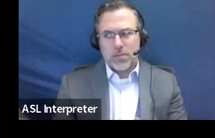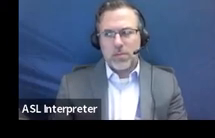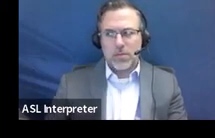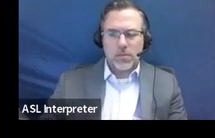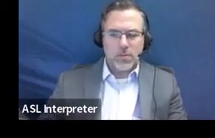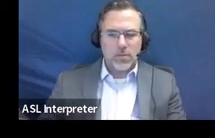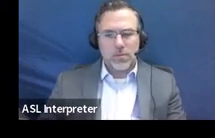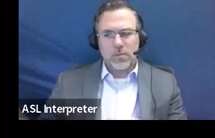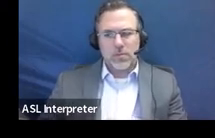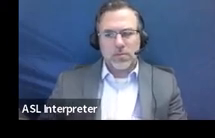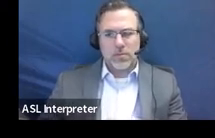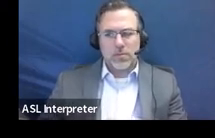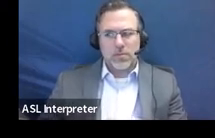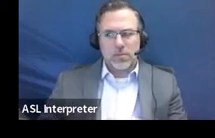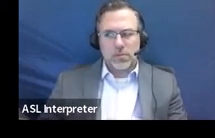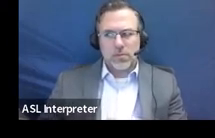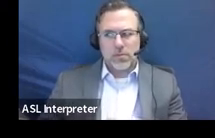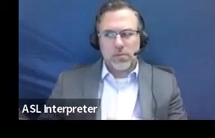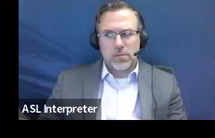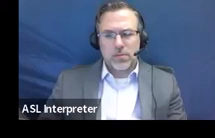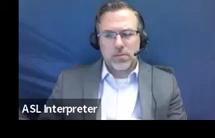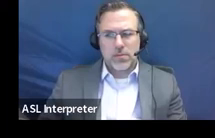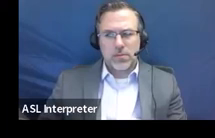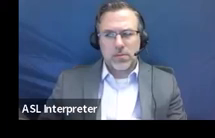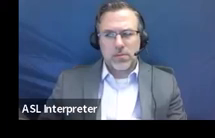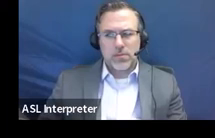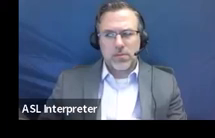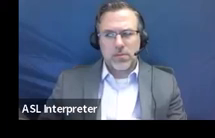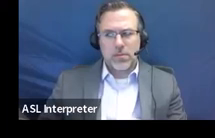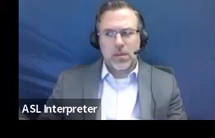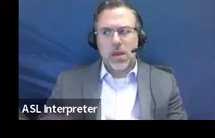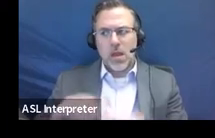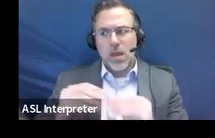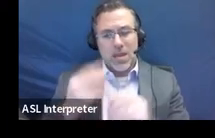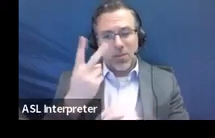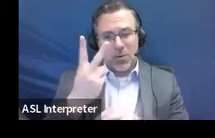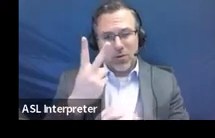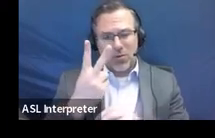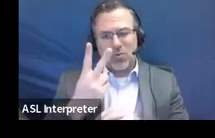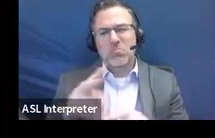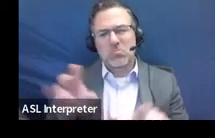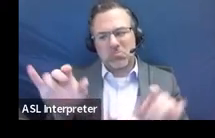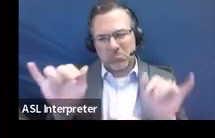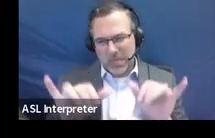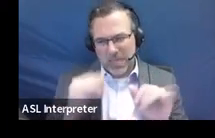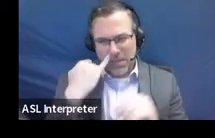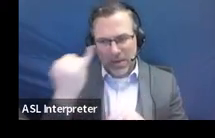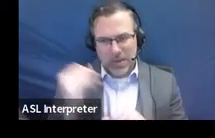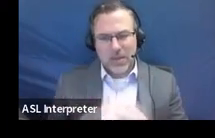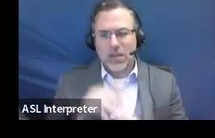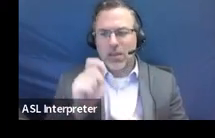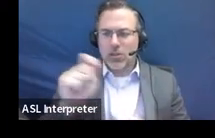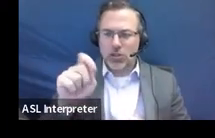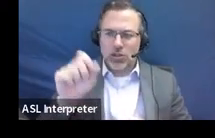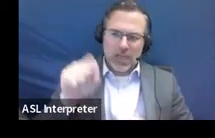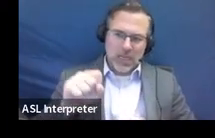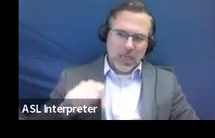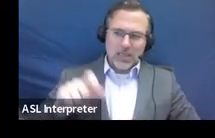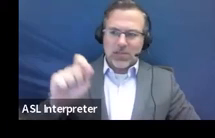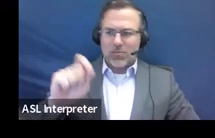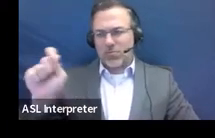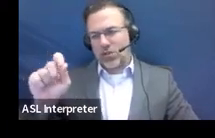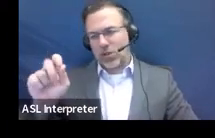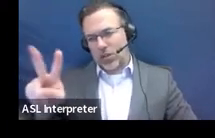Then going on to number two, same idea, make sure you're checking yes or no. And here are some examples.